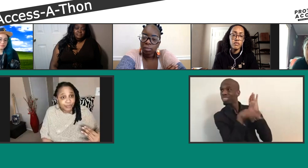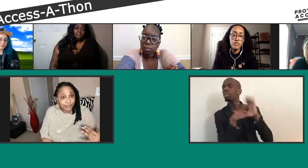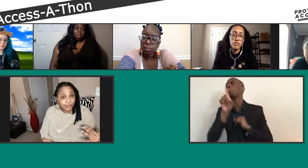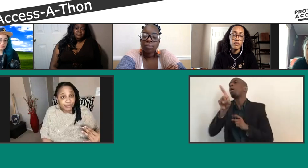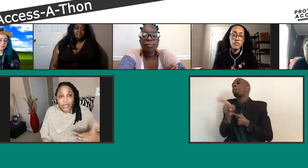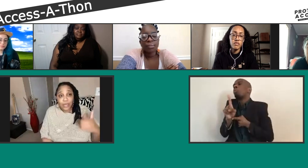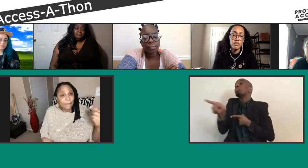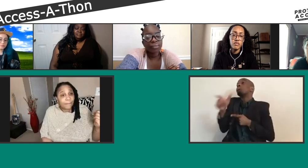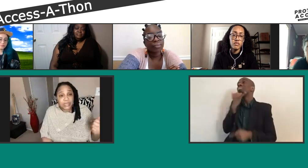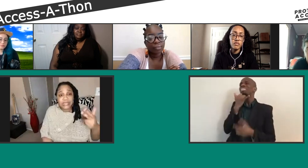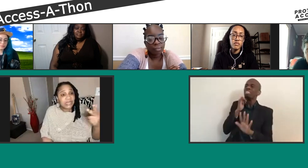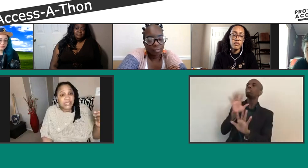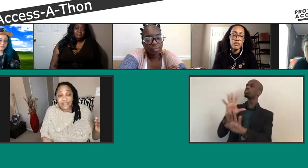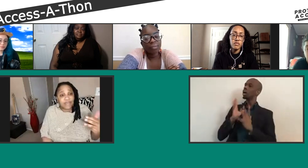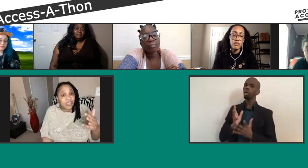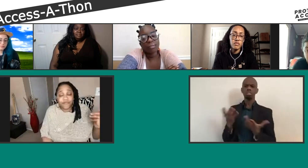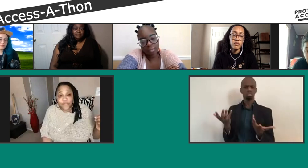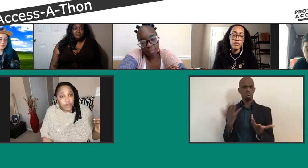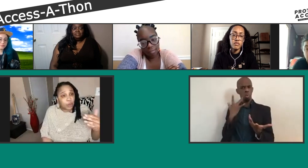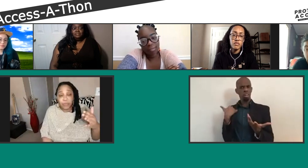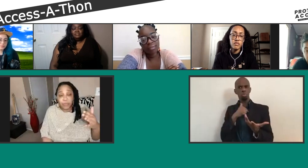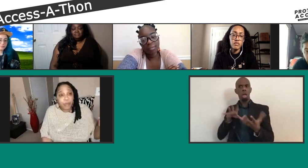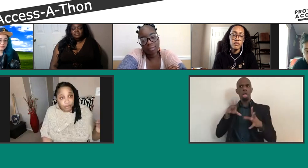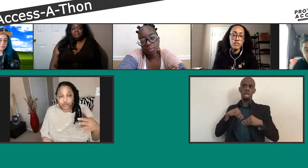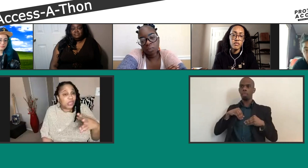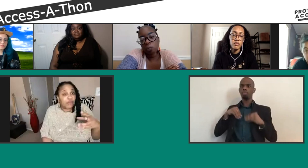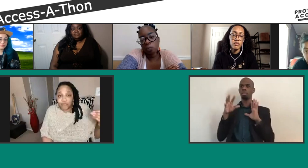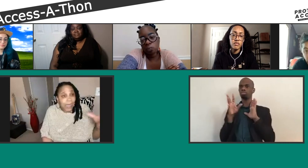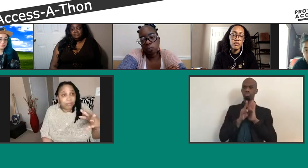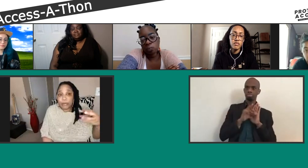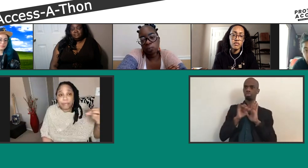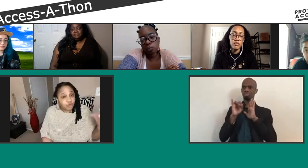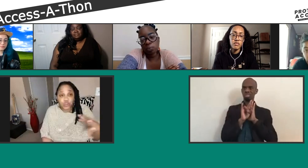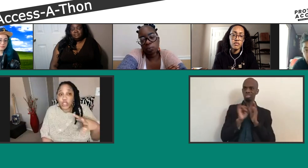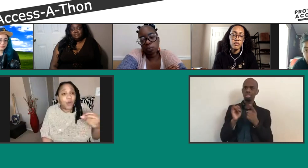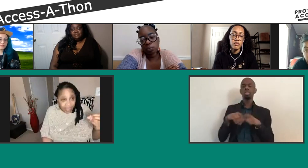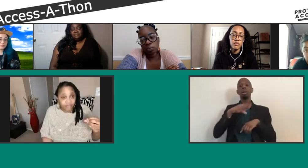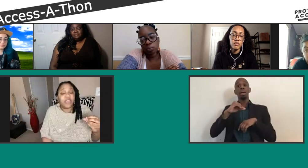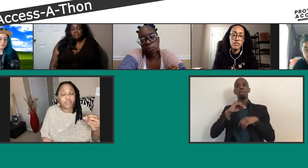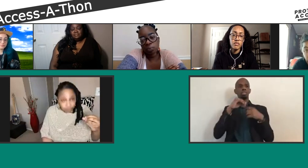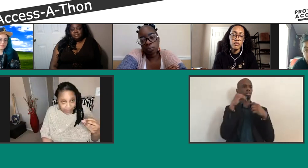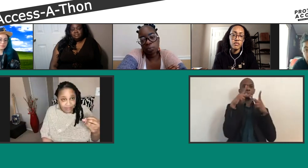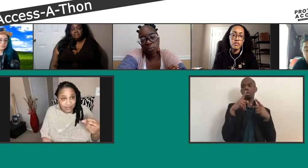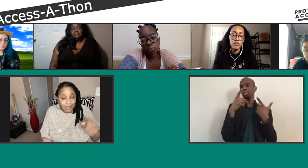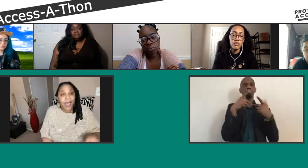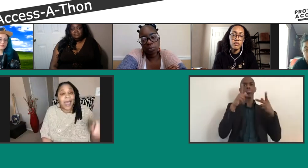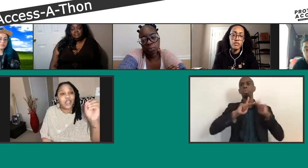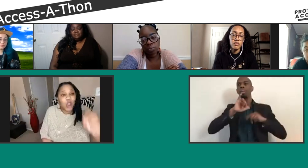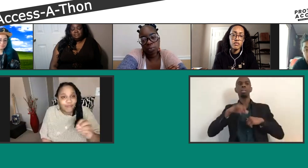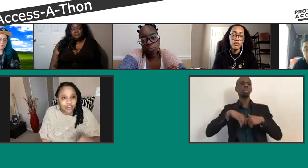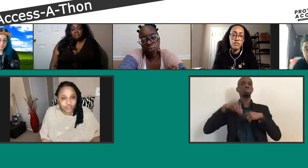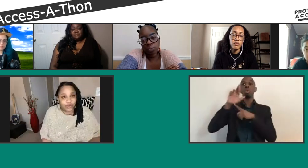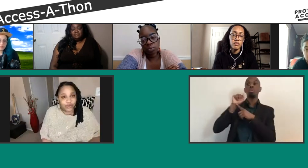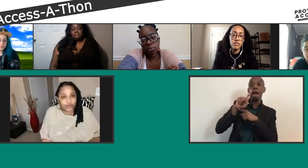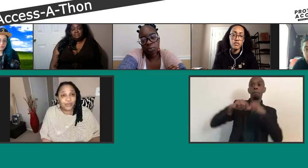books, TV, film, puppetry, rap, music, whatever, if you write, I